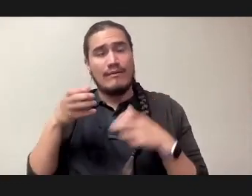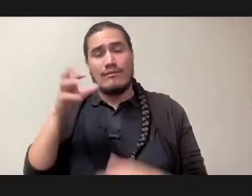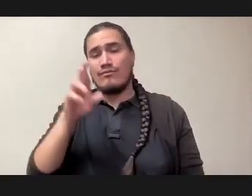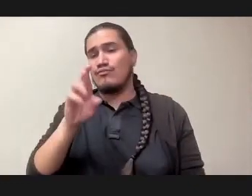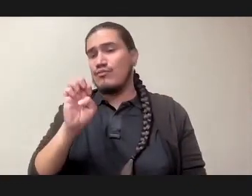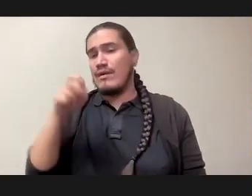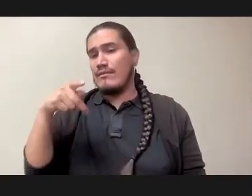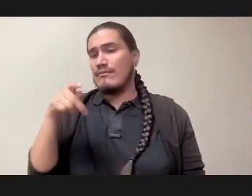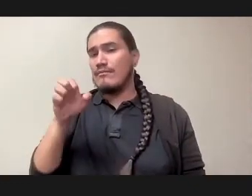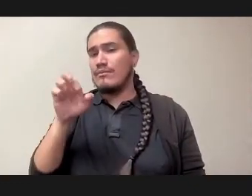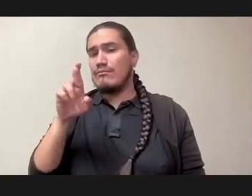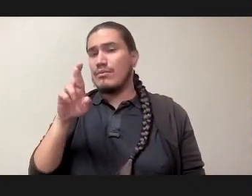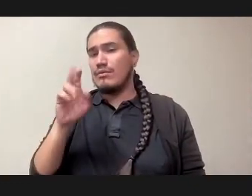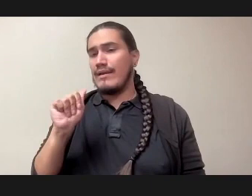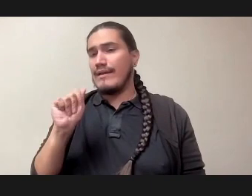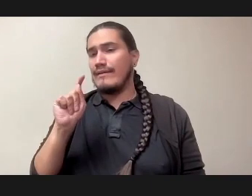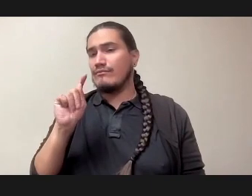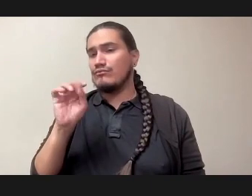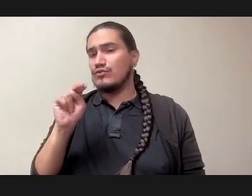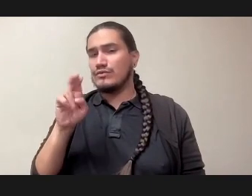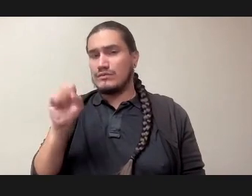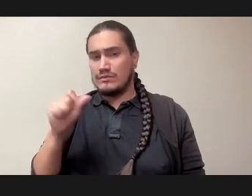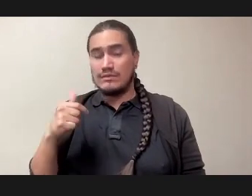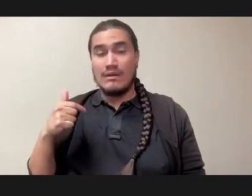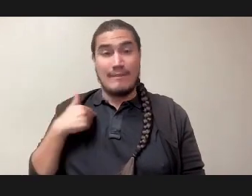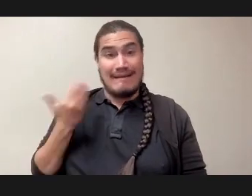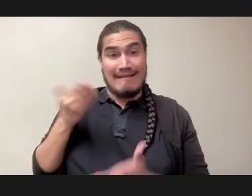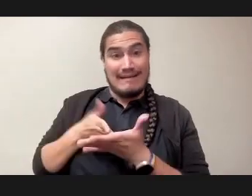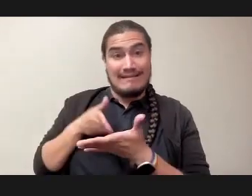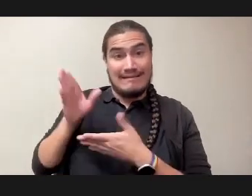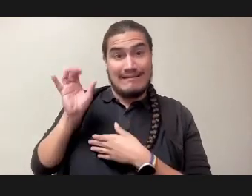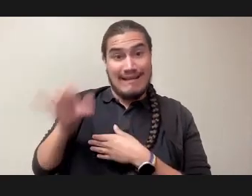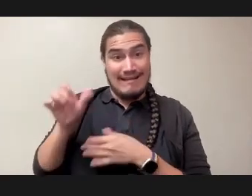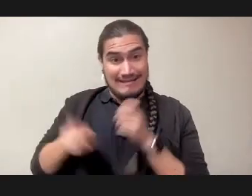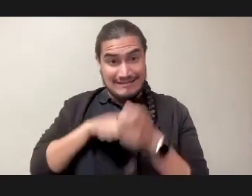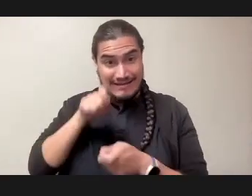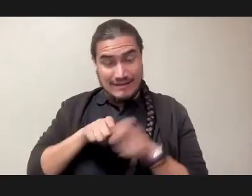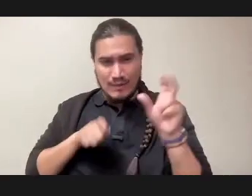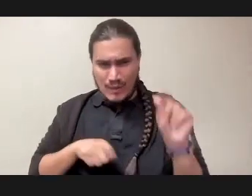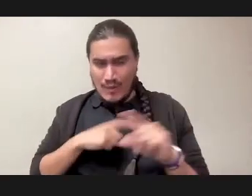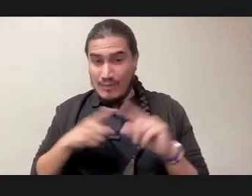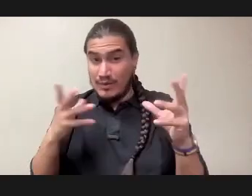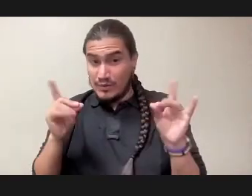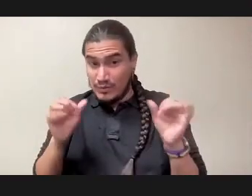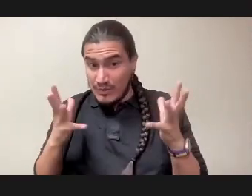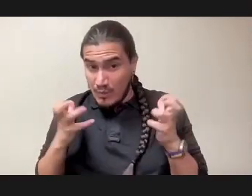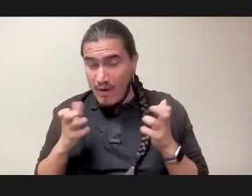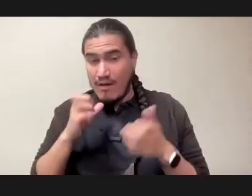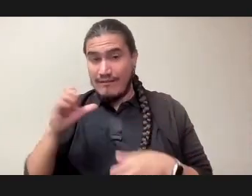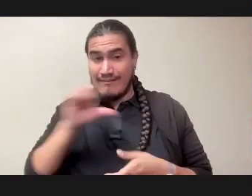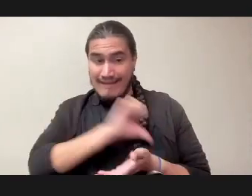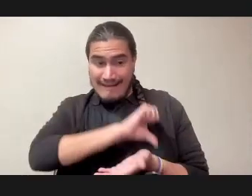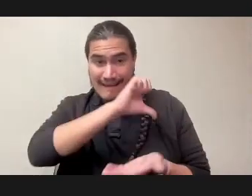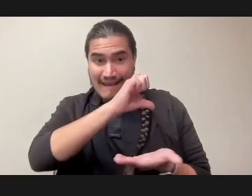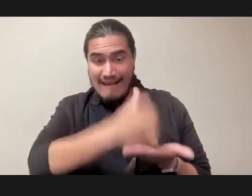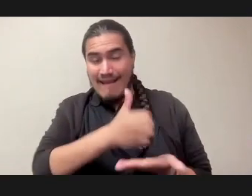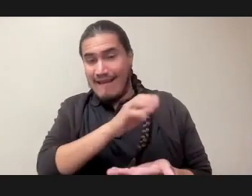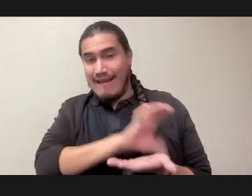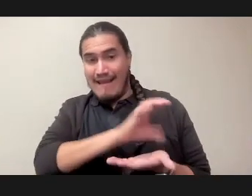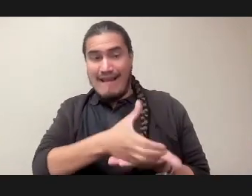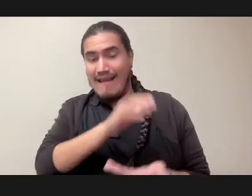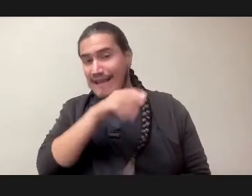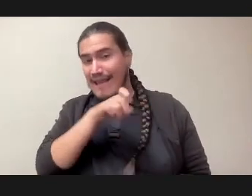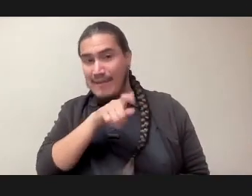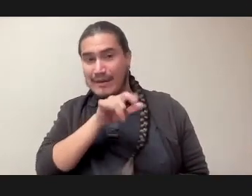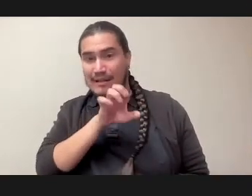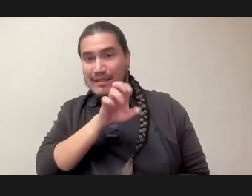reparations per se, right? But one, do we want reparations under capitalism? Two, where does land